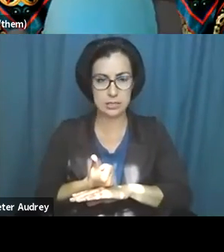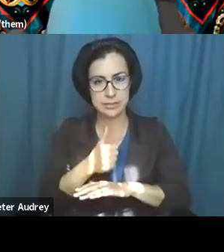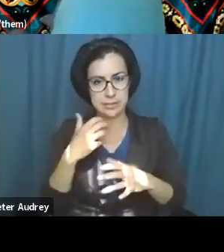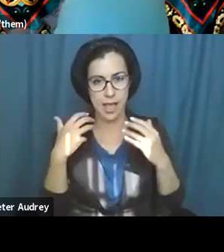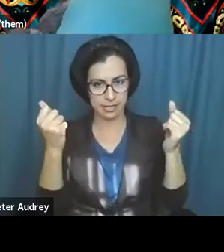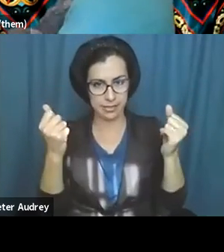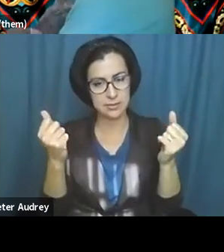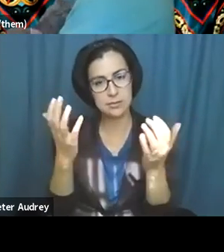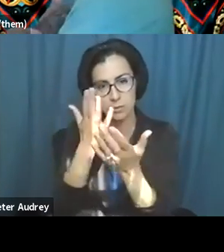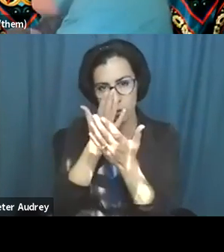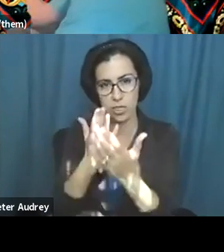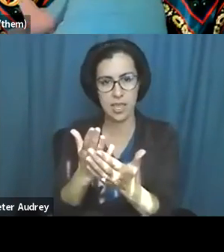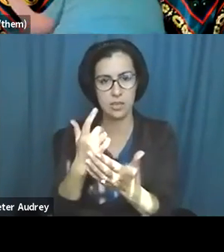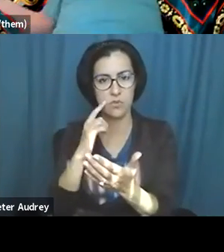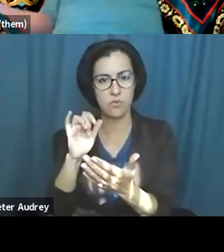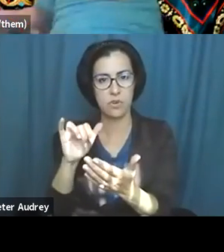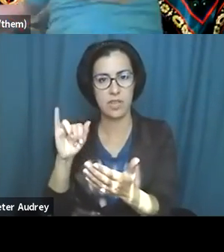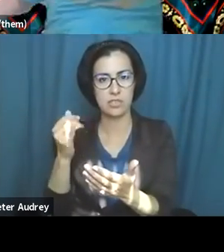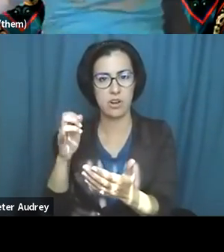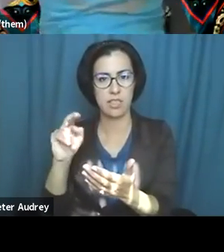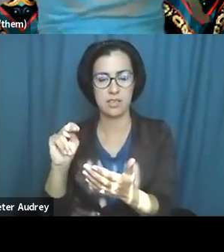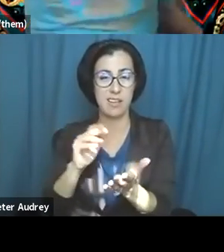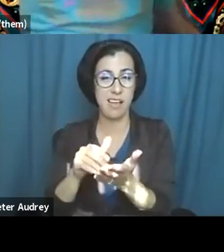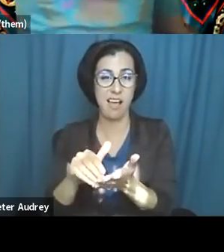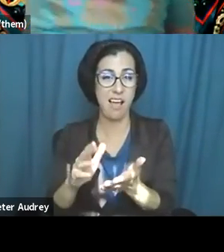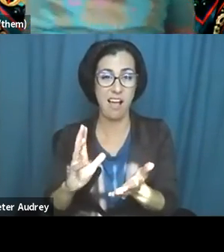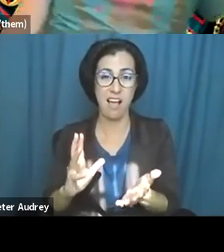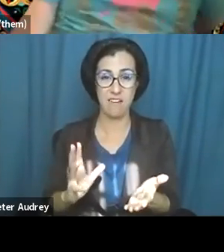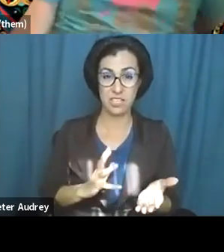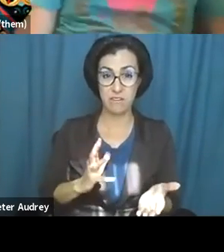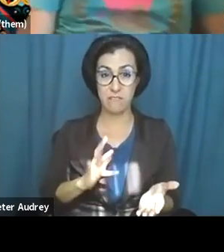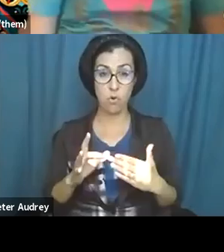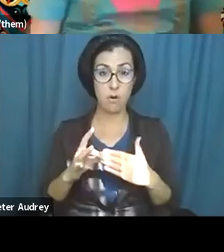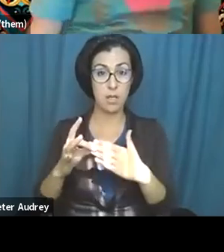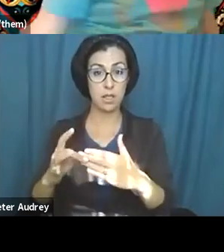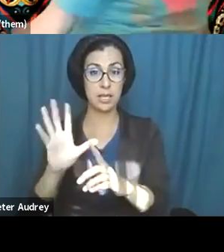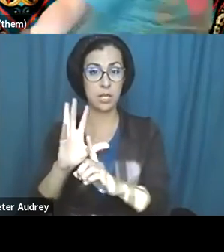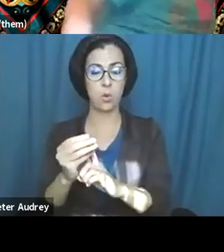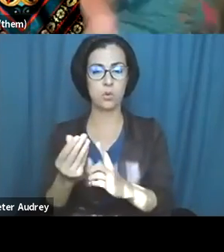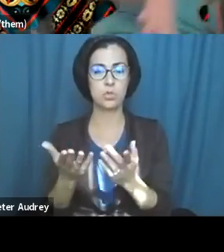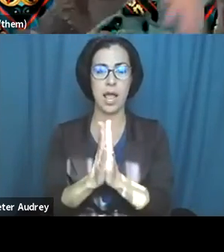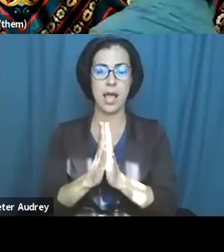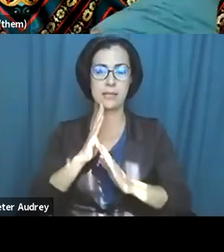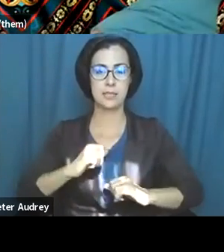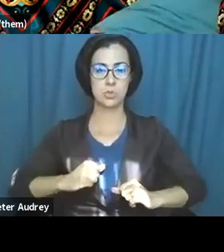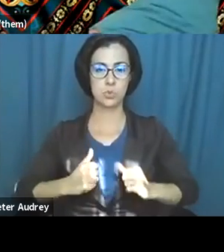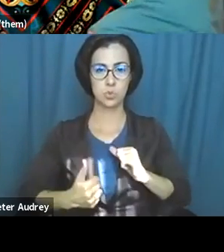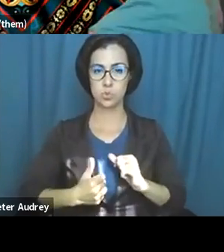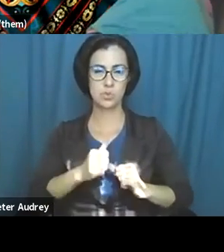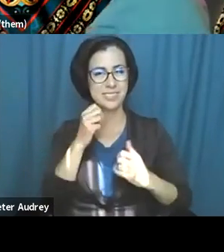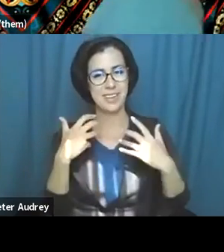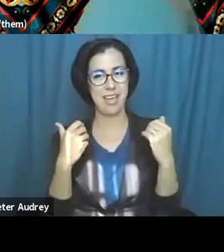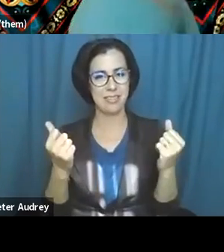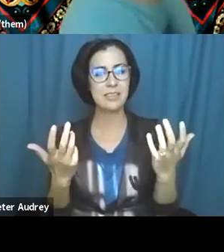thank you for inviting that. Uh, oftentimes our formal meeting culture wants us to hold our bodies in ways that are unhealthy. So thank you for